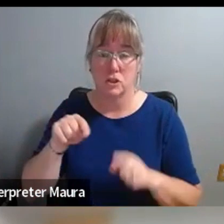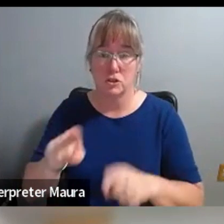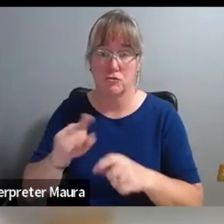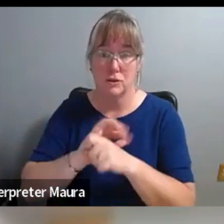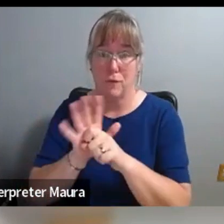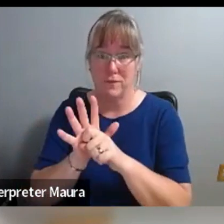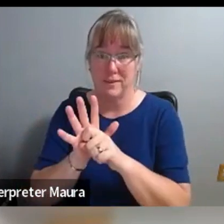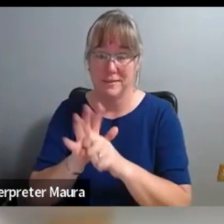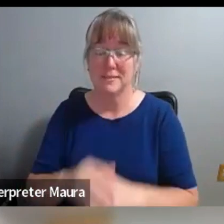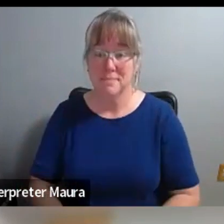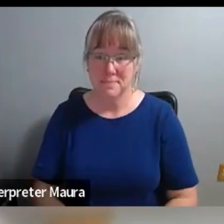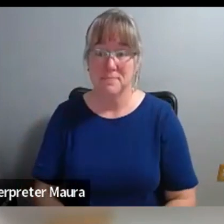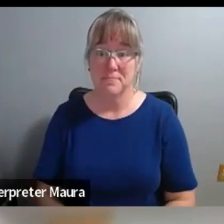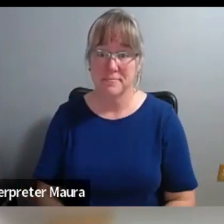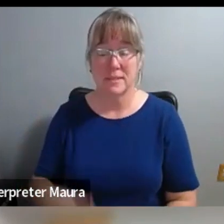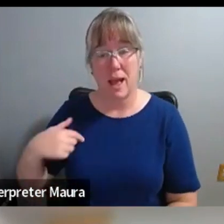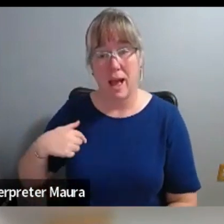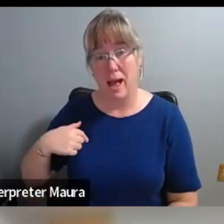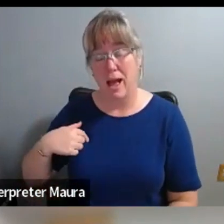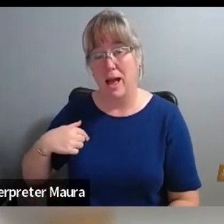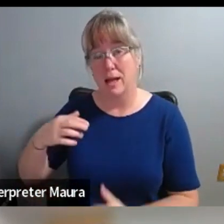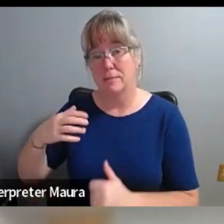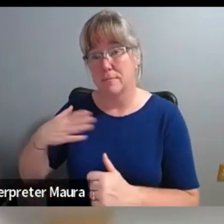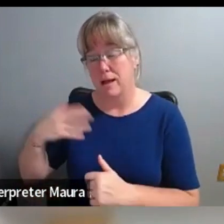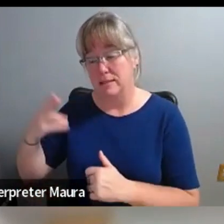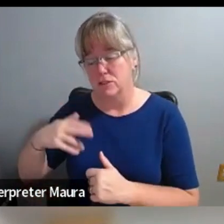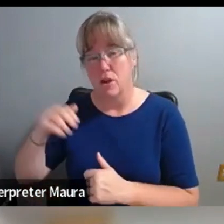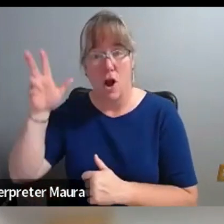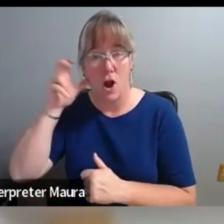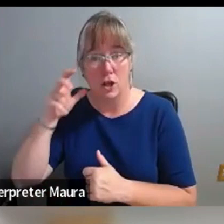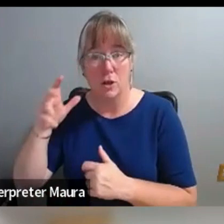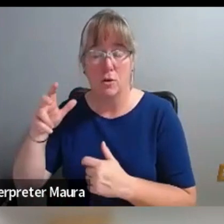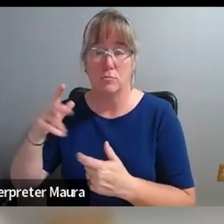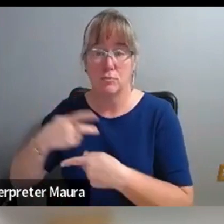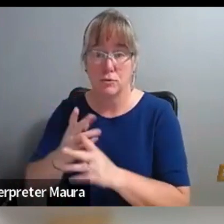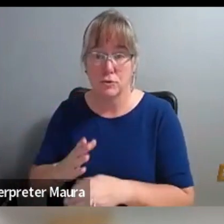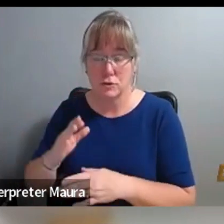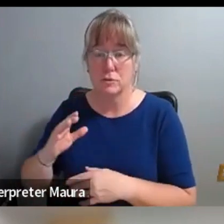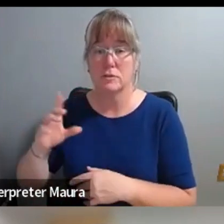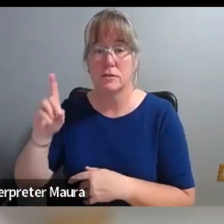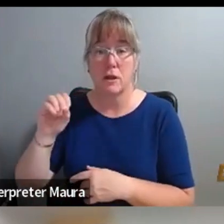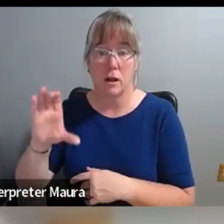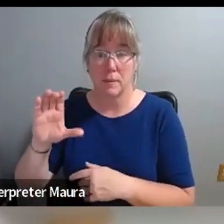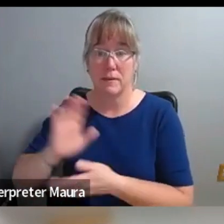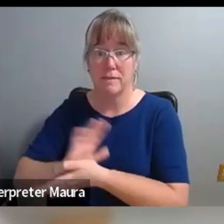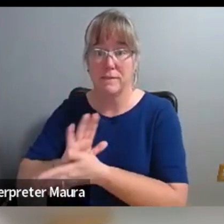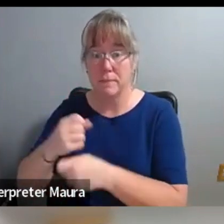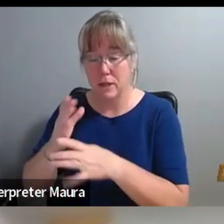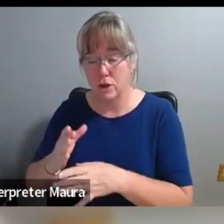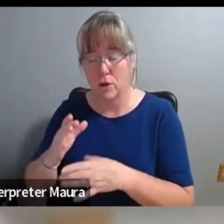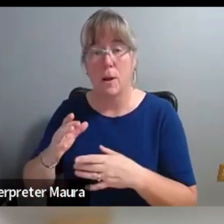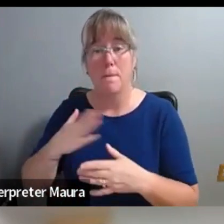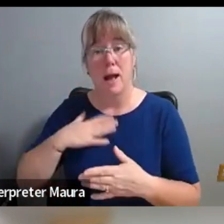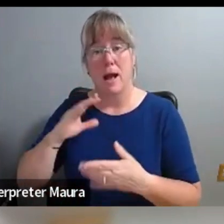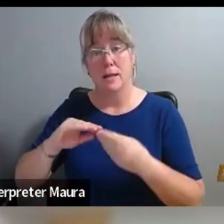And I'm a documentary filmmaker and an audio producer. And like my number one advice to anybody giving an interview